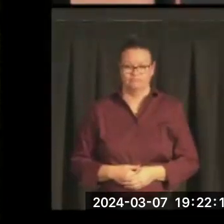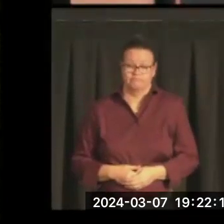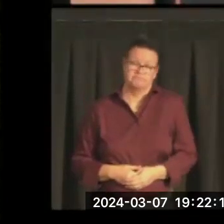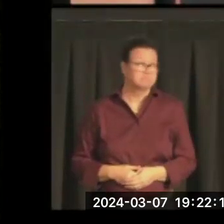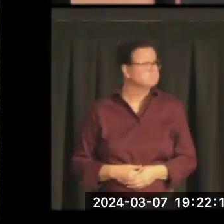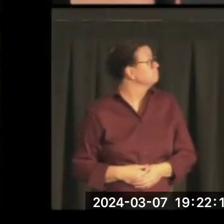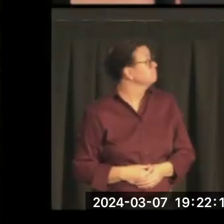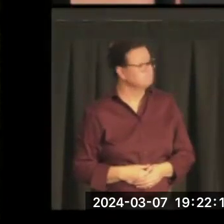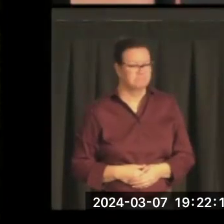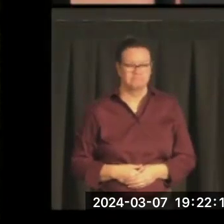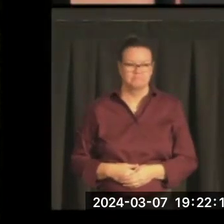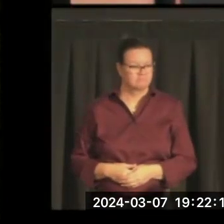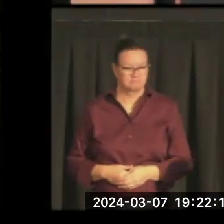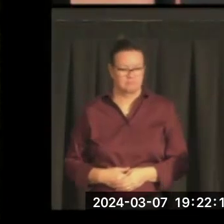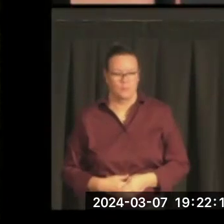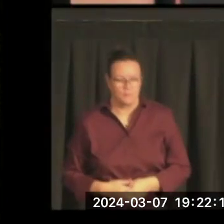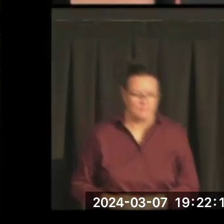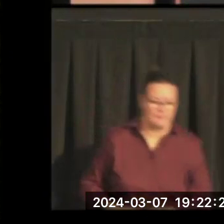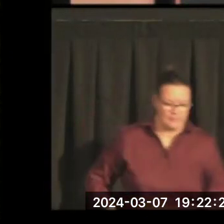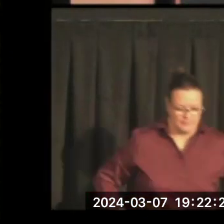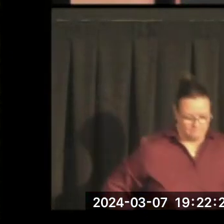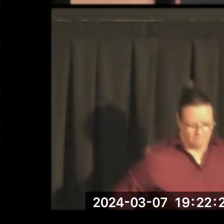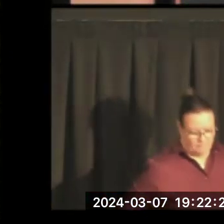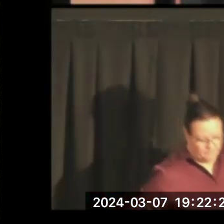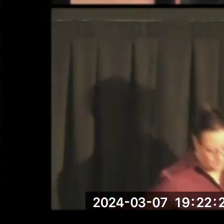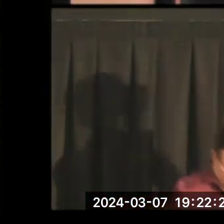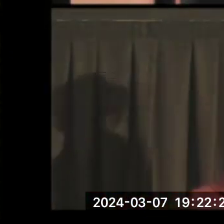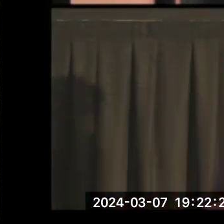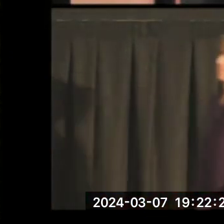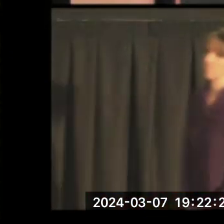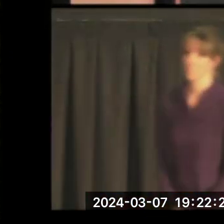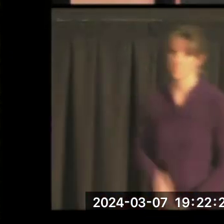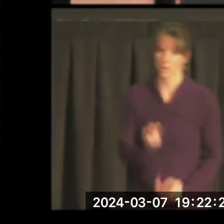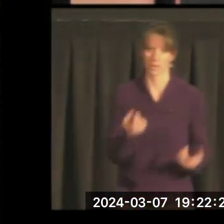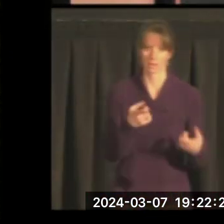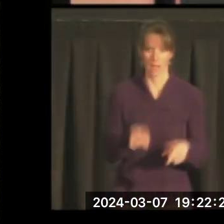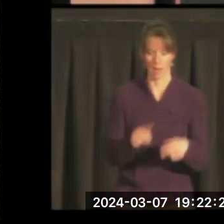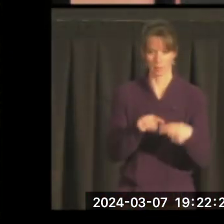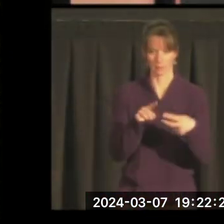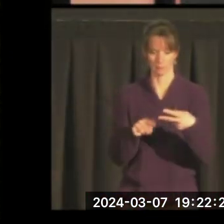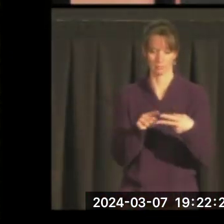And two things resulted from this. One, a deep appreciation for